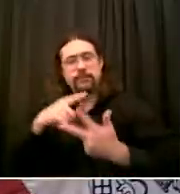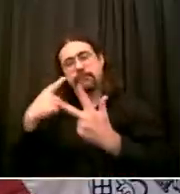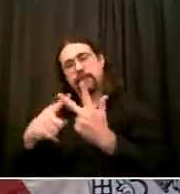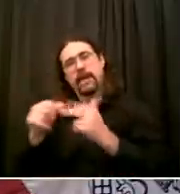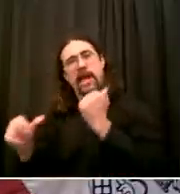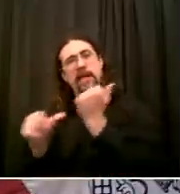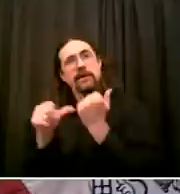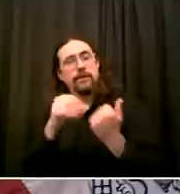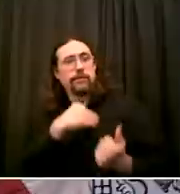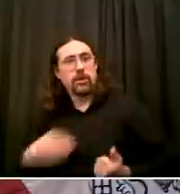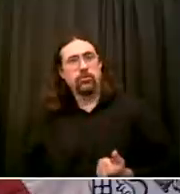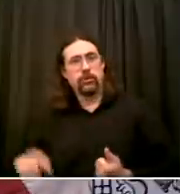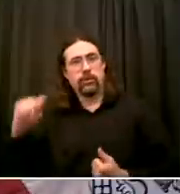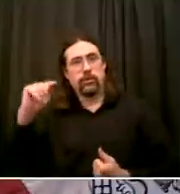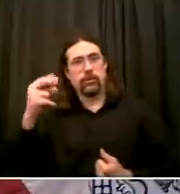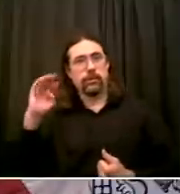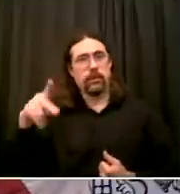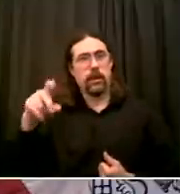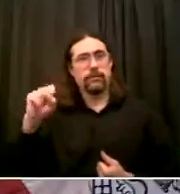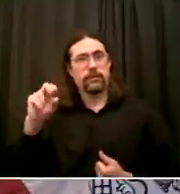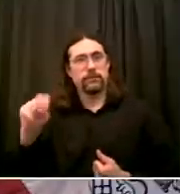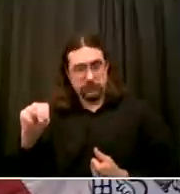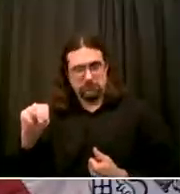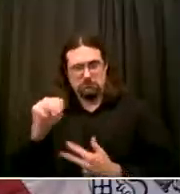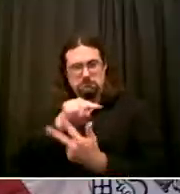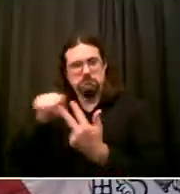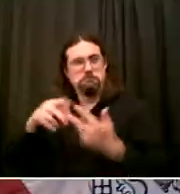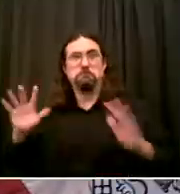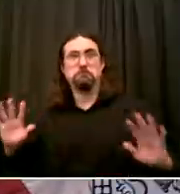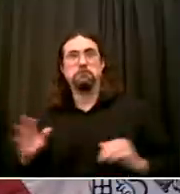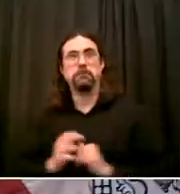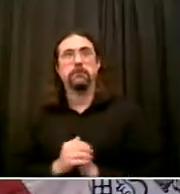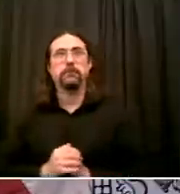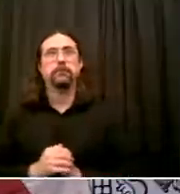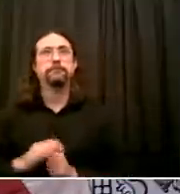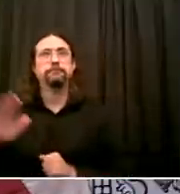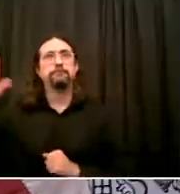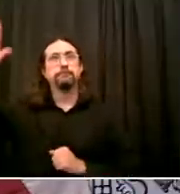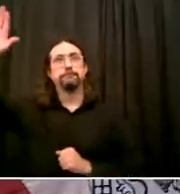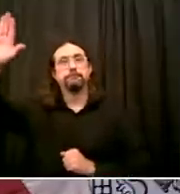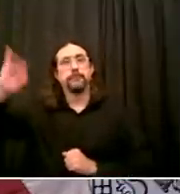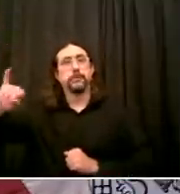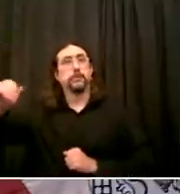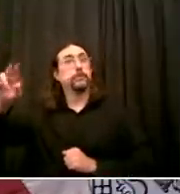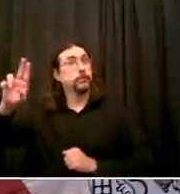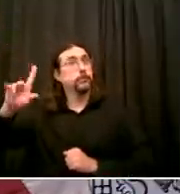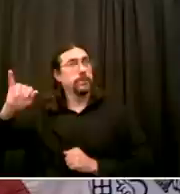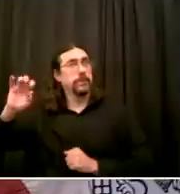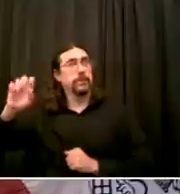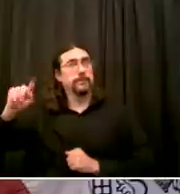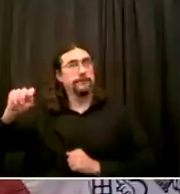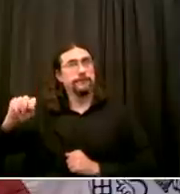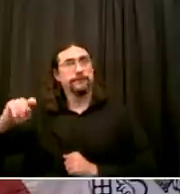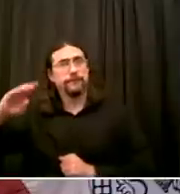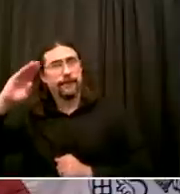Oh hi, good morning Mr. Mayor and everyone on the panel How are you all? Good Juliette, how are you?